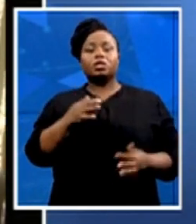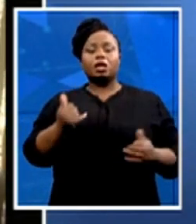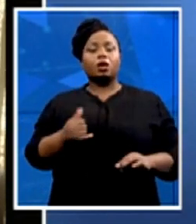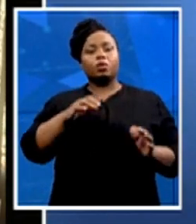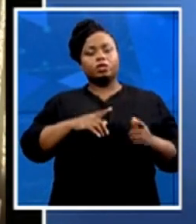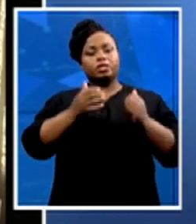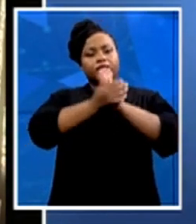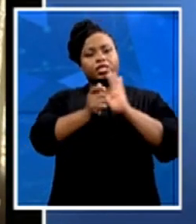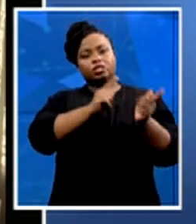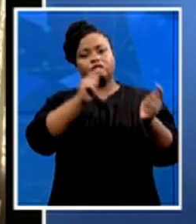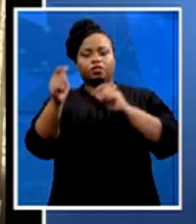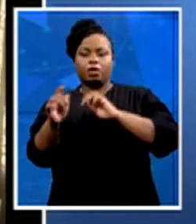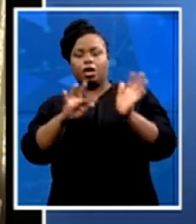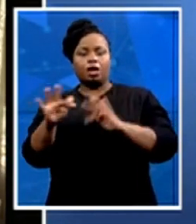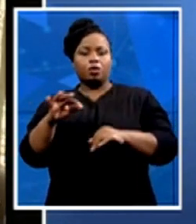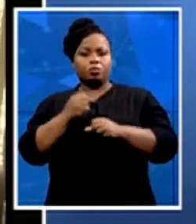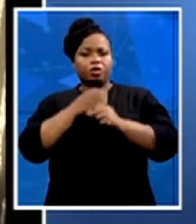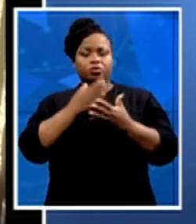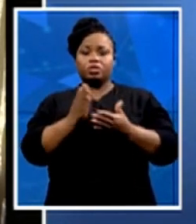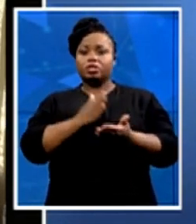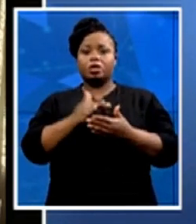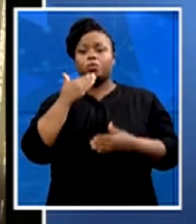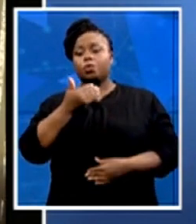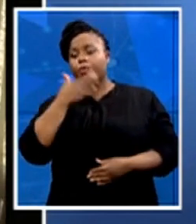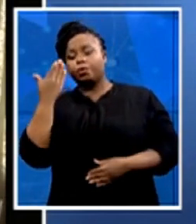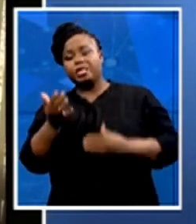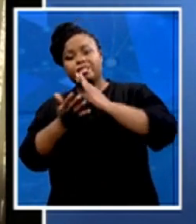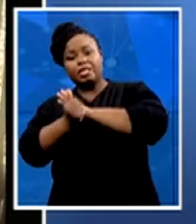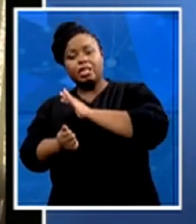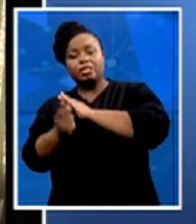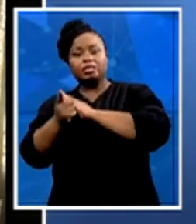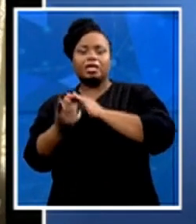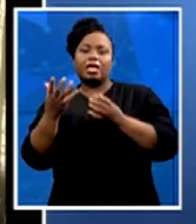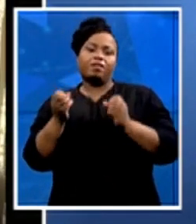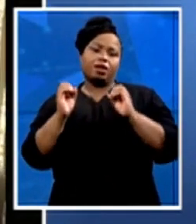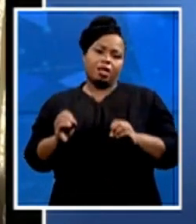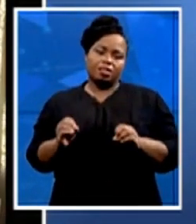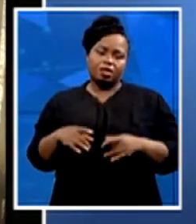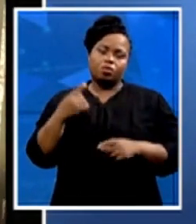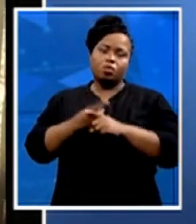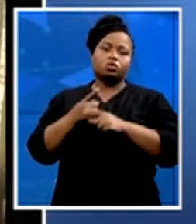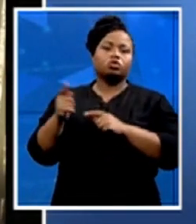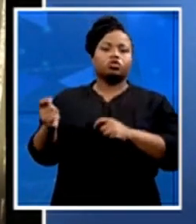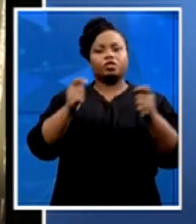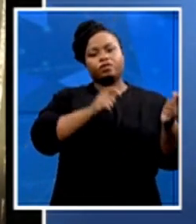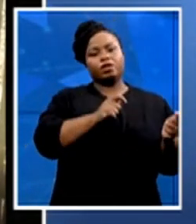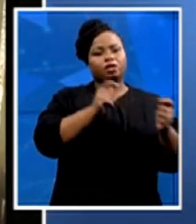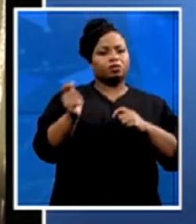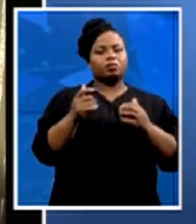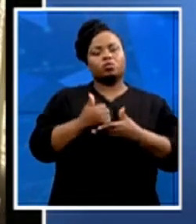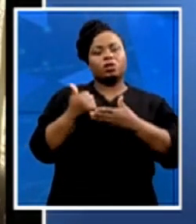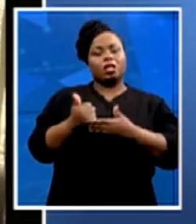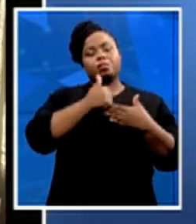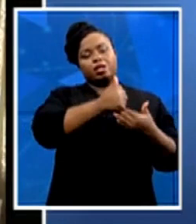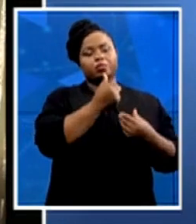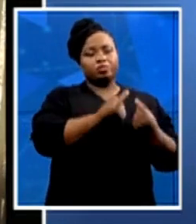those who do not have skills or do not have skills have those skills transferred. So in that, how do you turn every factory floor